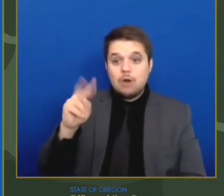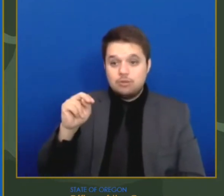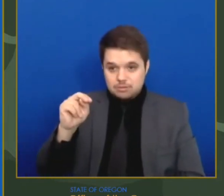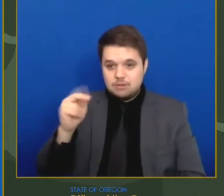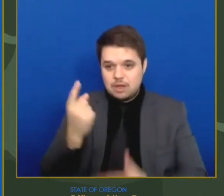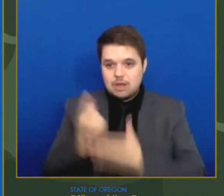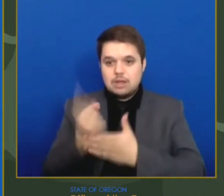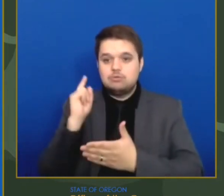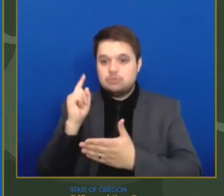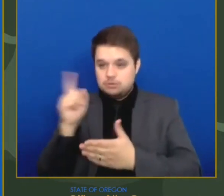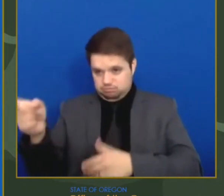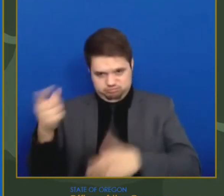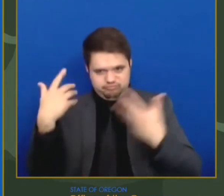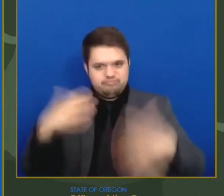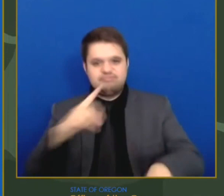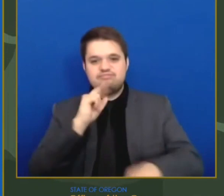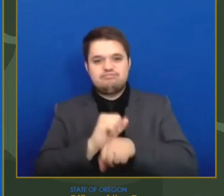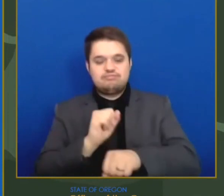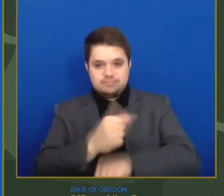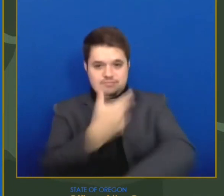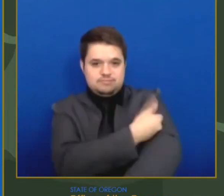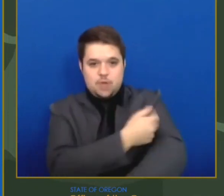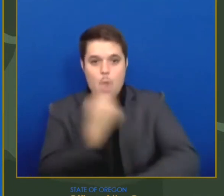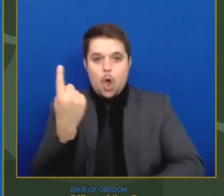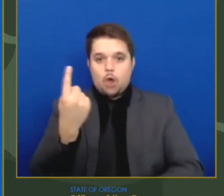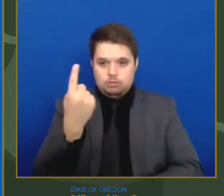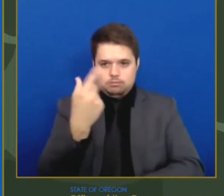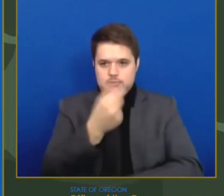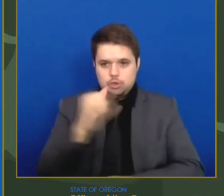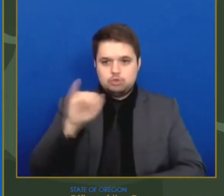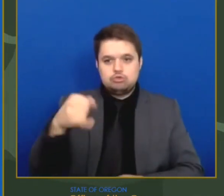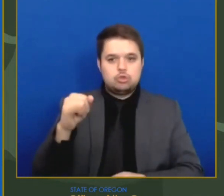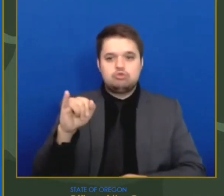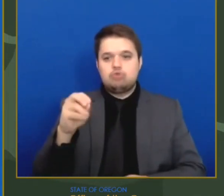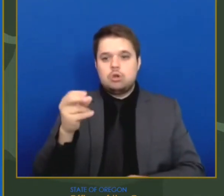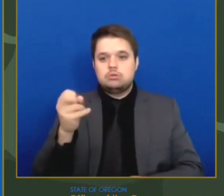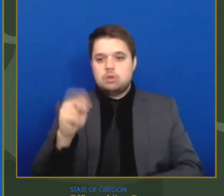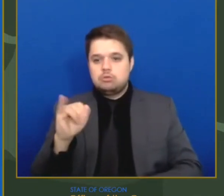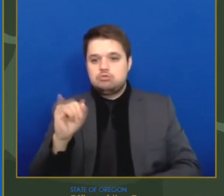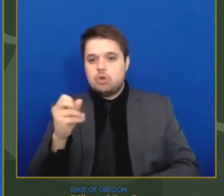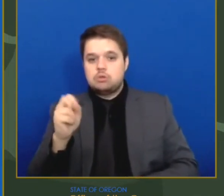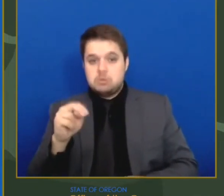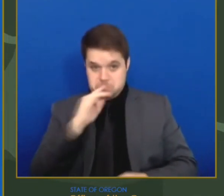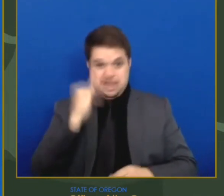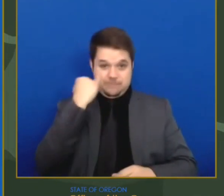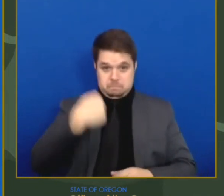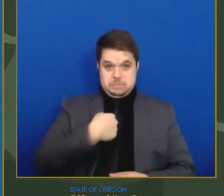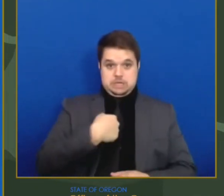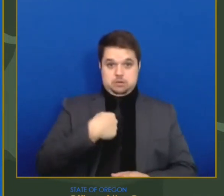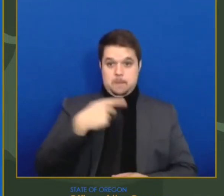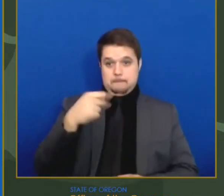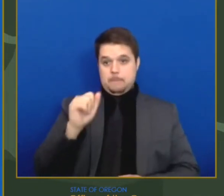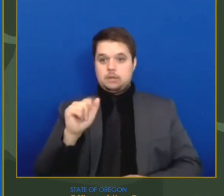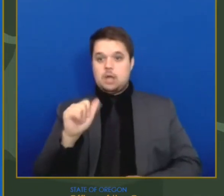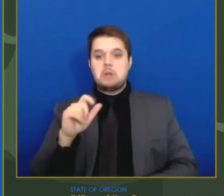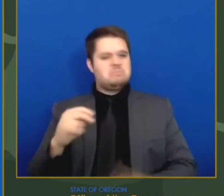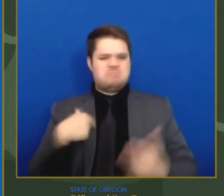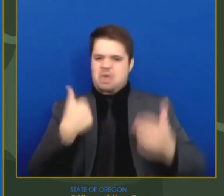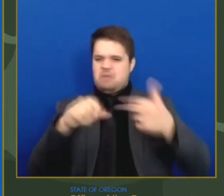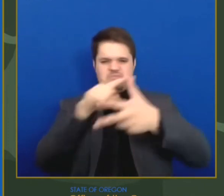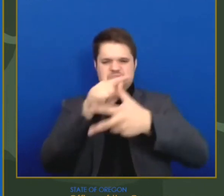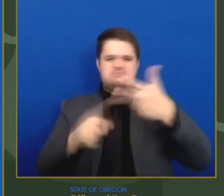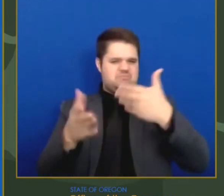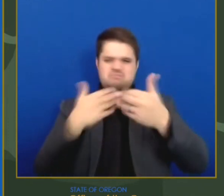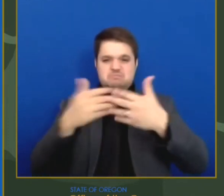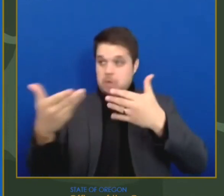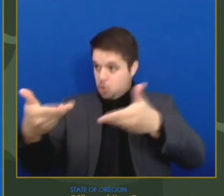be happy to get whatever vaccine is available. Now, let me turn it over to Dr. Seidlinger to talk about our latest COVID-19 forecast and what